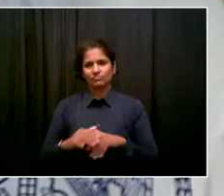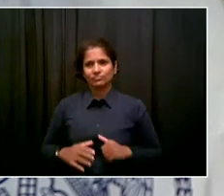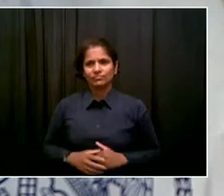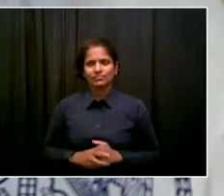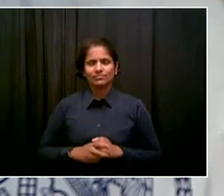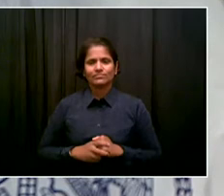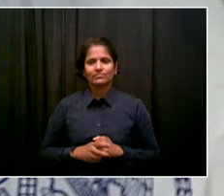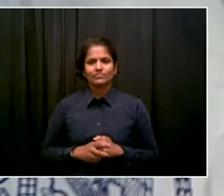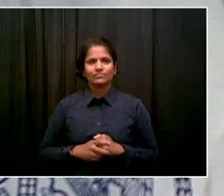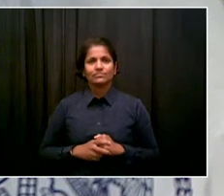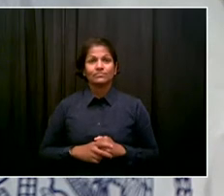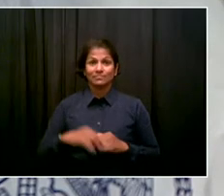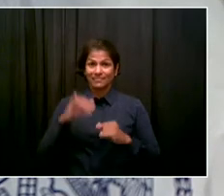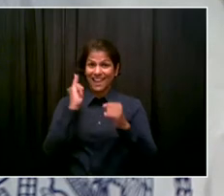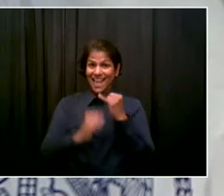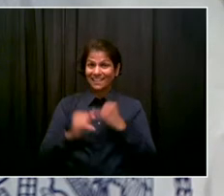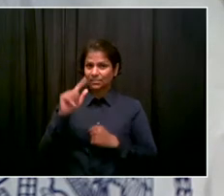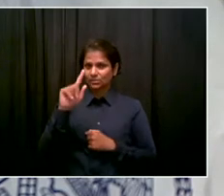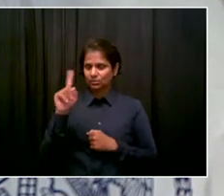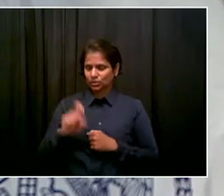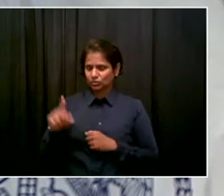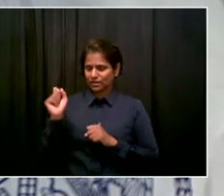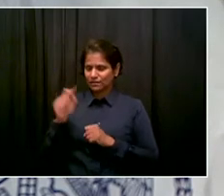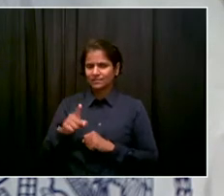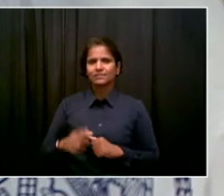question for today goes to Yoav from the city.